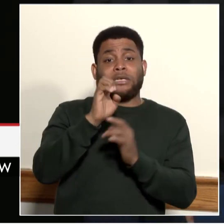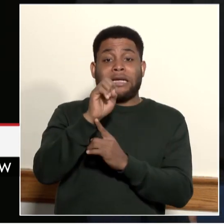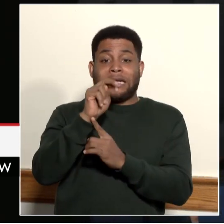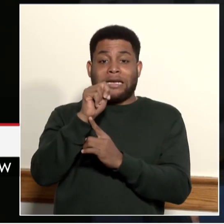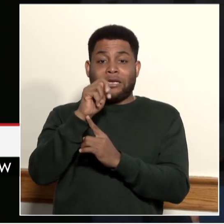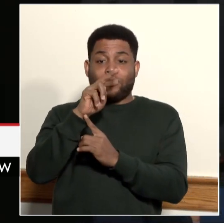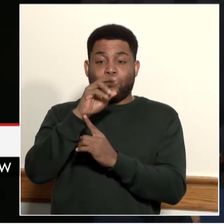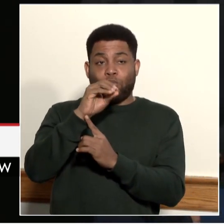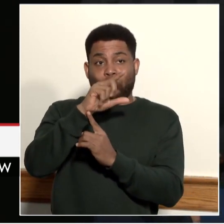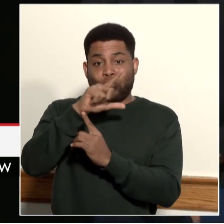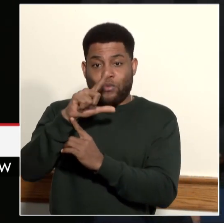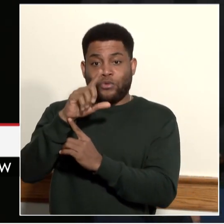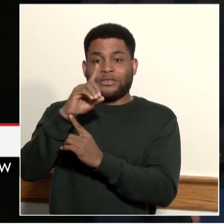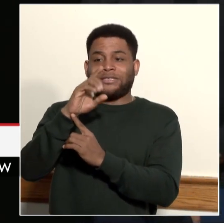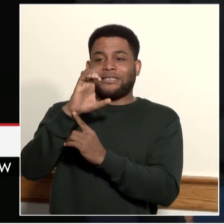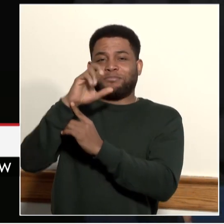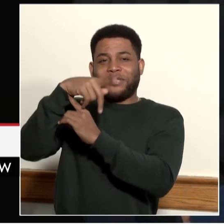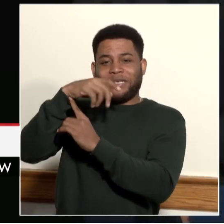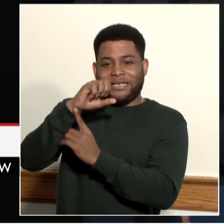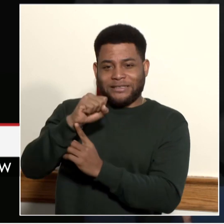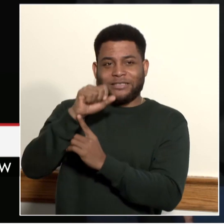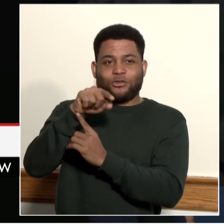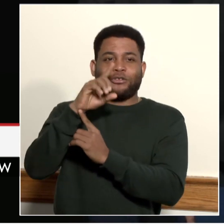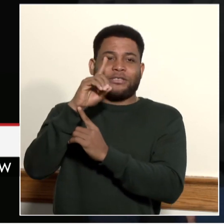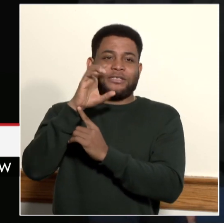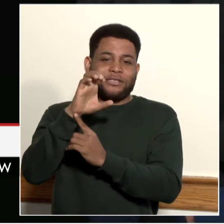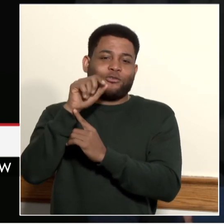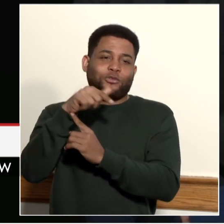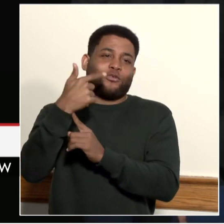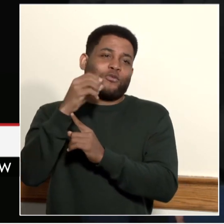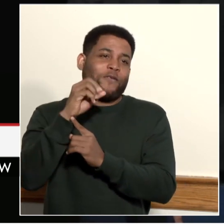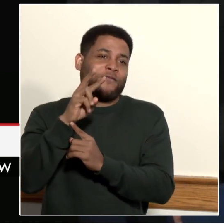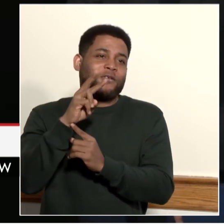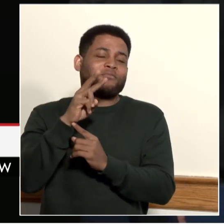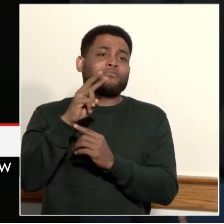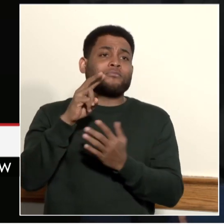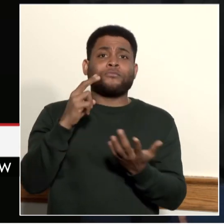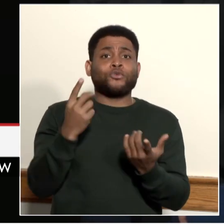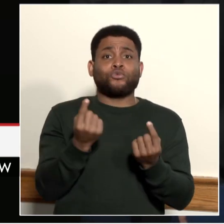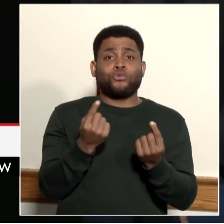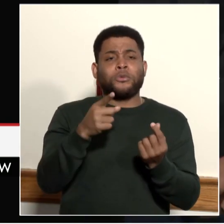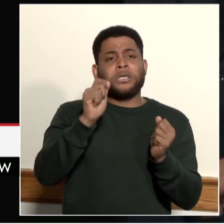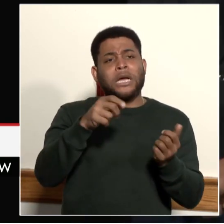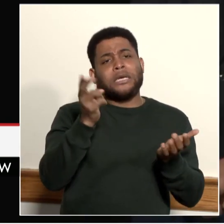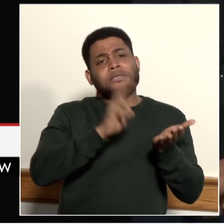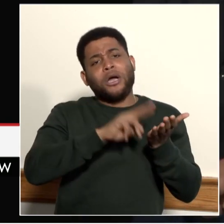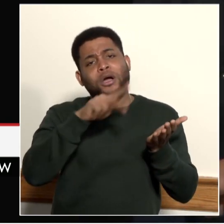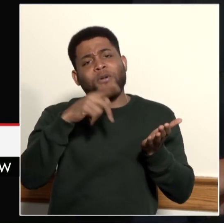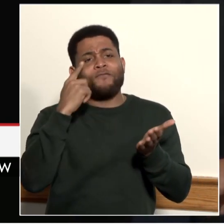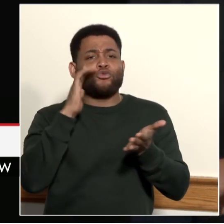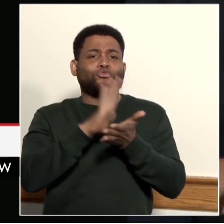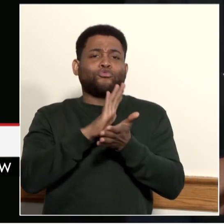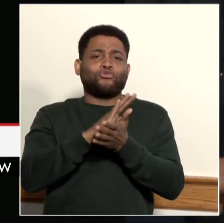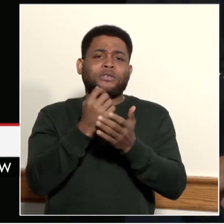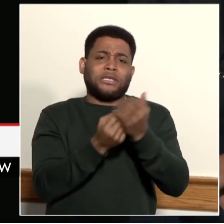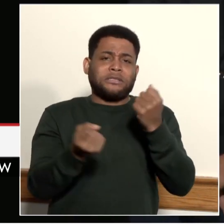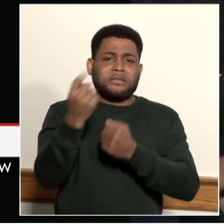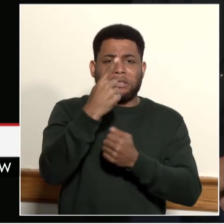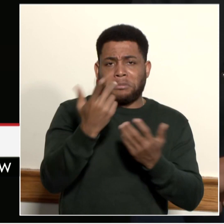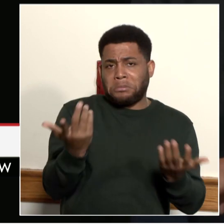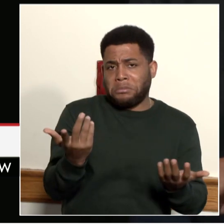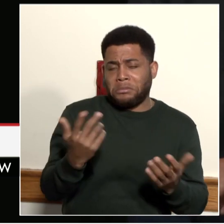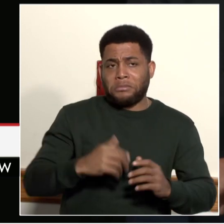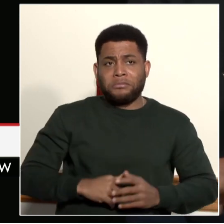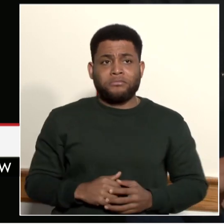to enroll for the school year next year. So, I'm excited about this tradition that you started at Ida B.